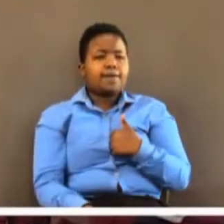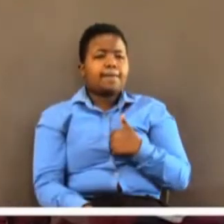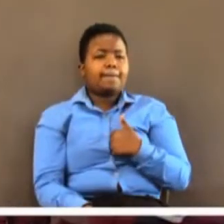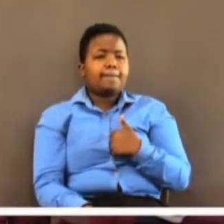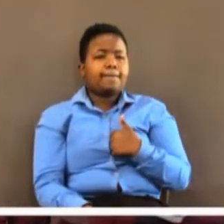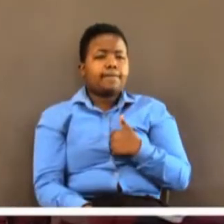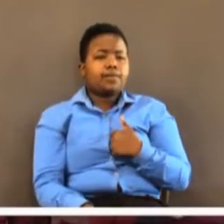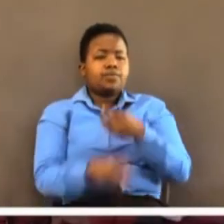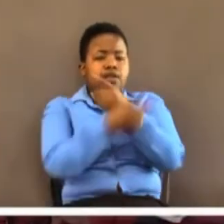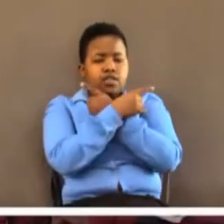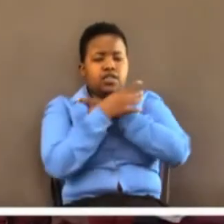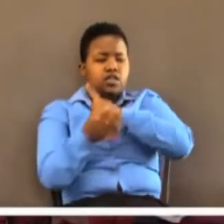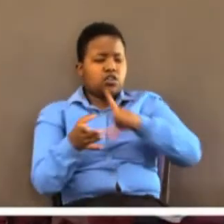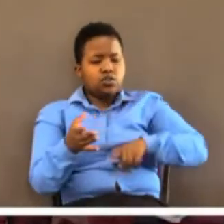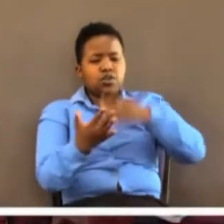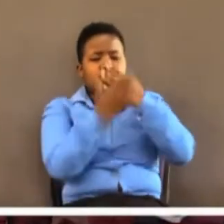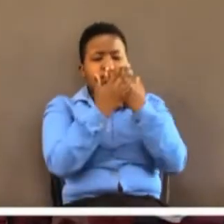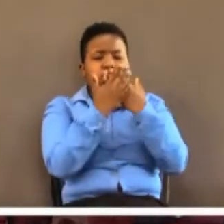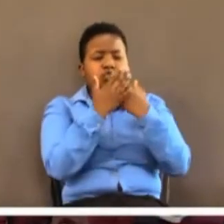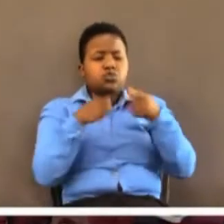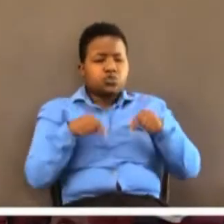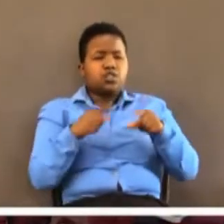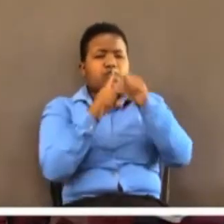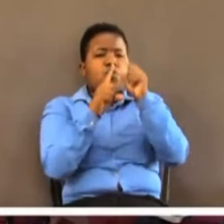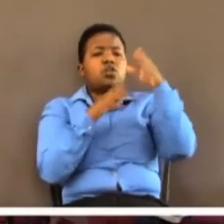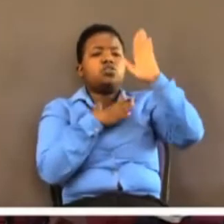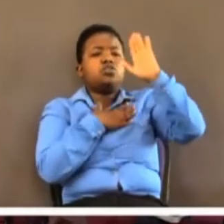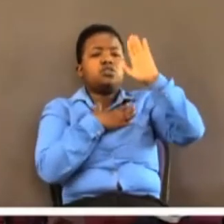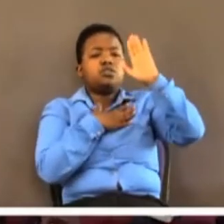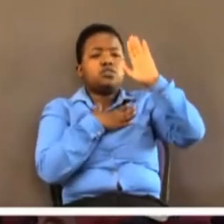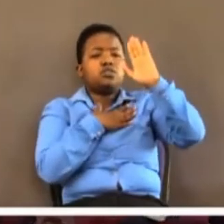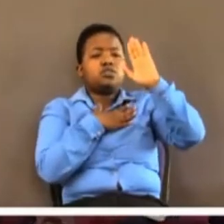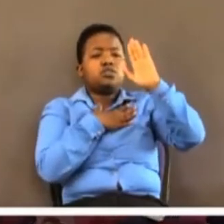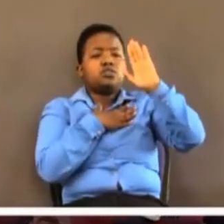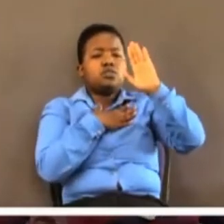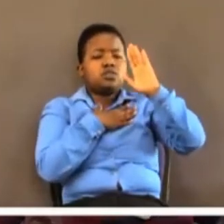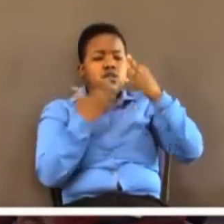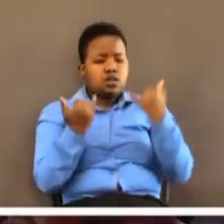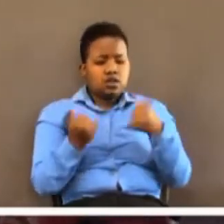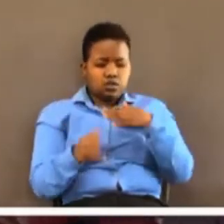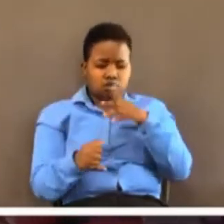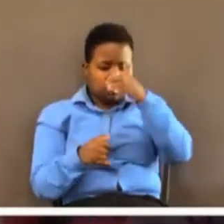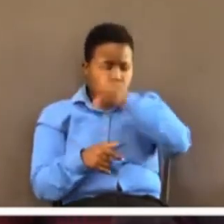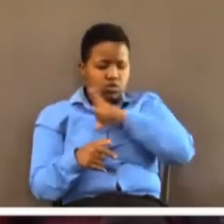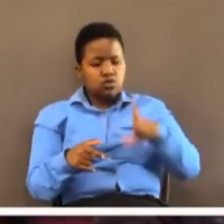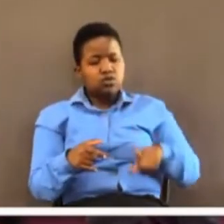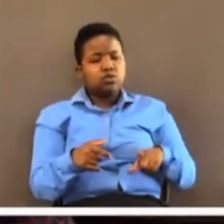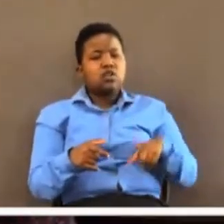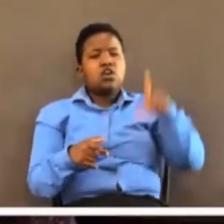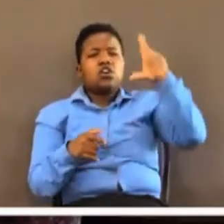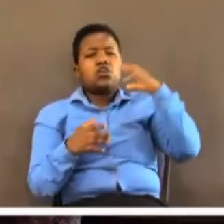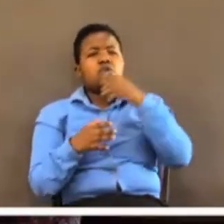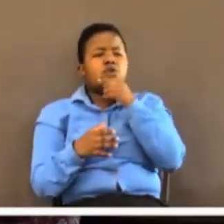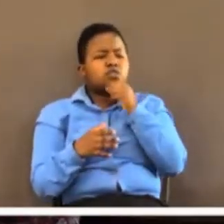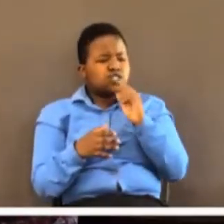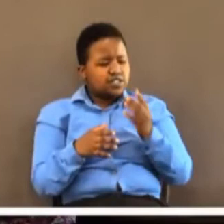Dear Lord, we thank you today for your word. And behold, oh God, your sons and